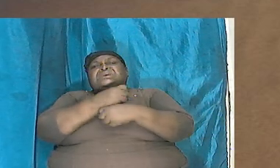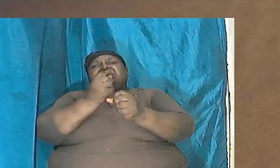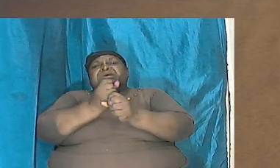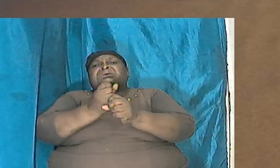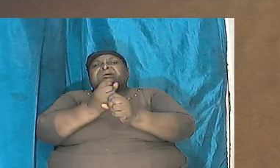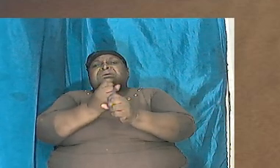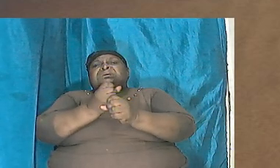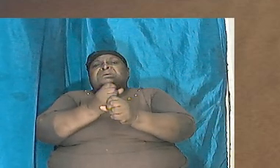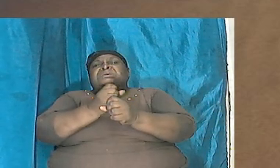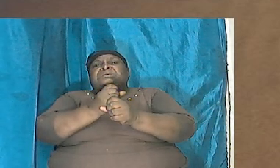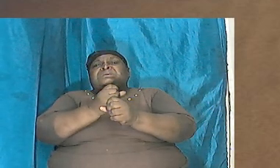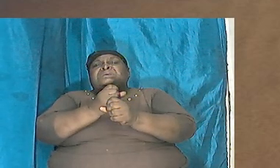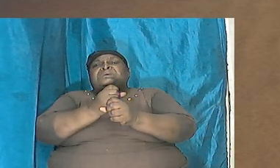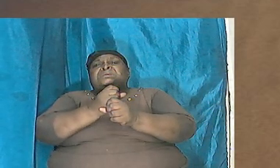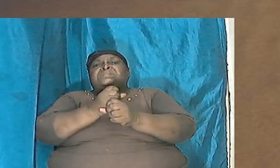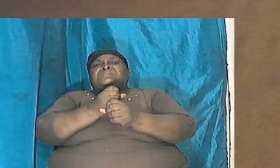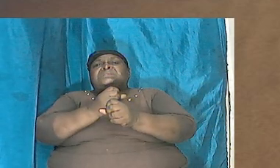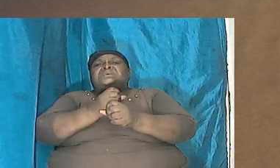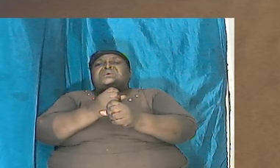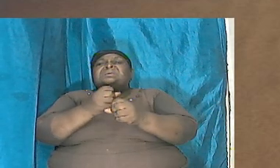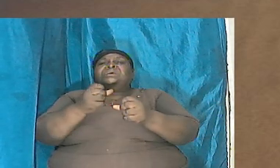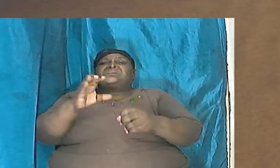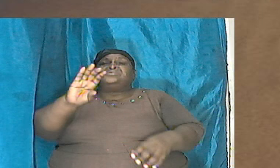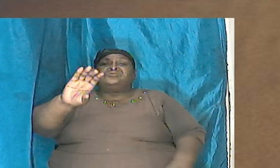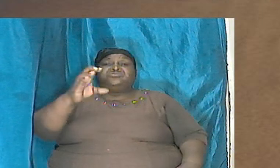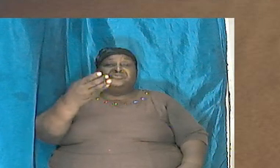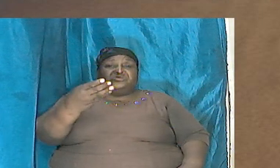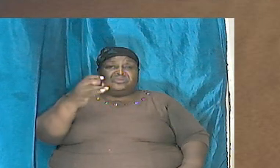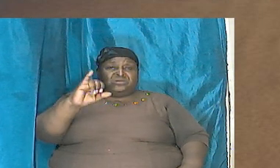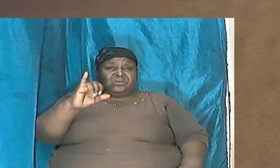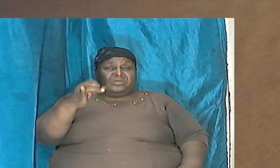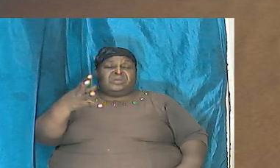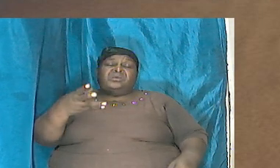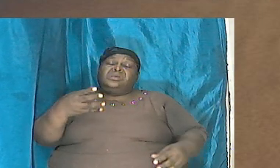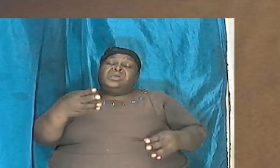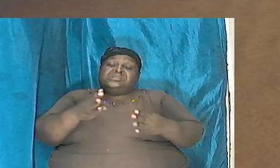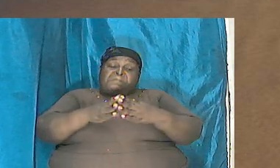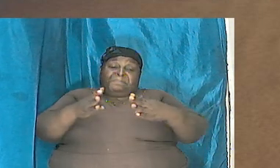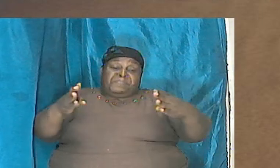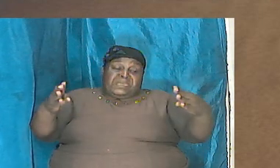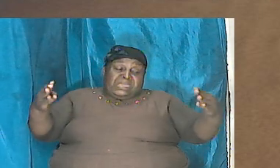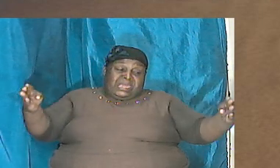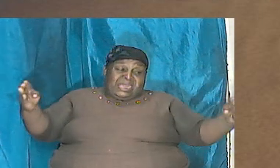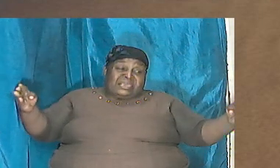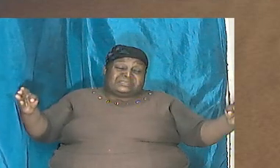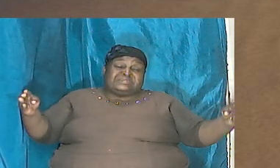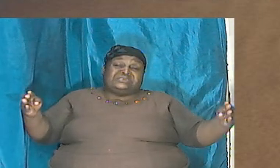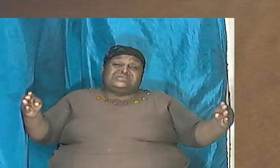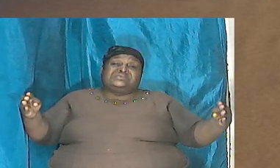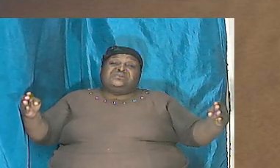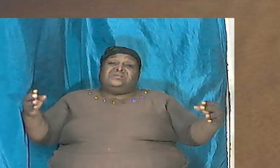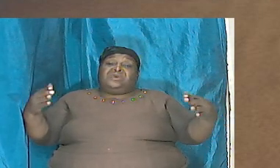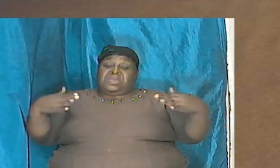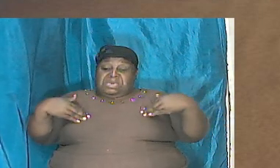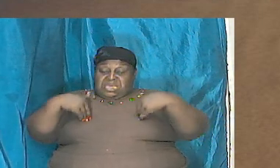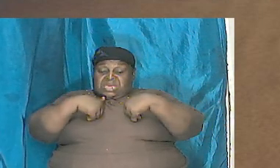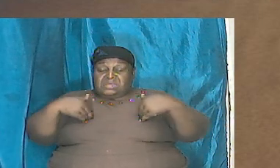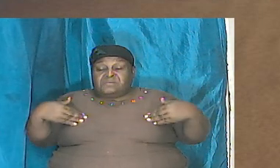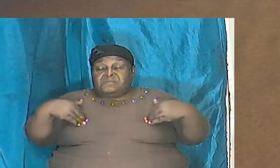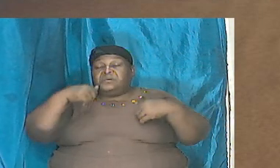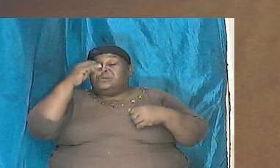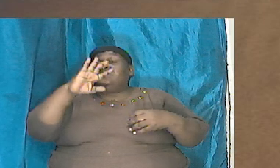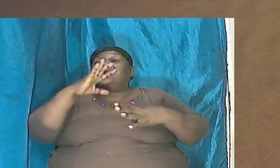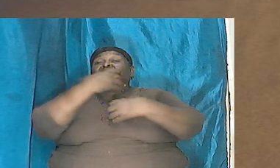of the beasts that has been created he that made him can made his sword to approach